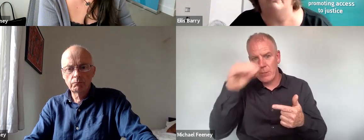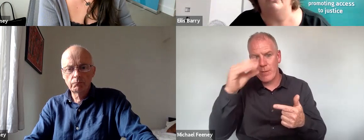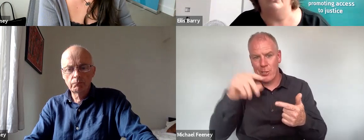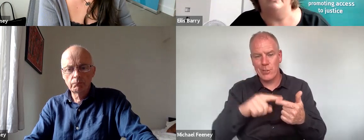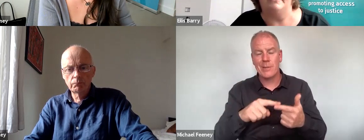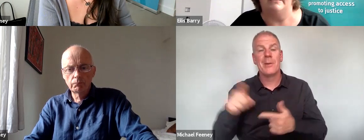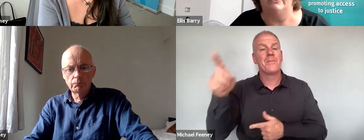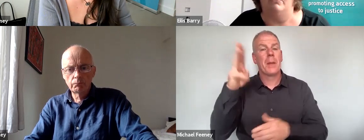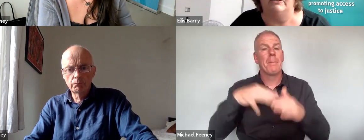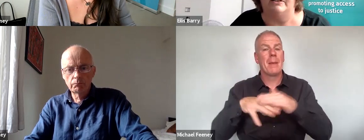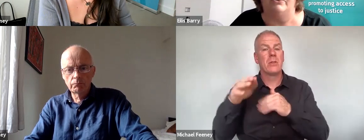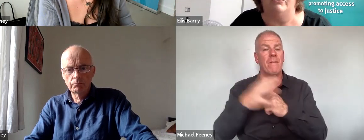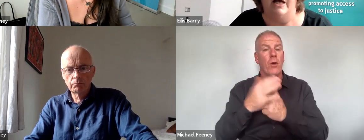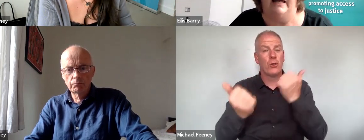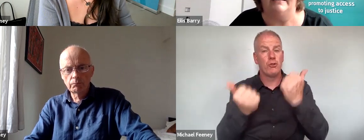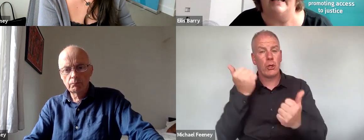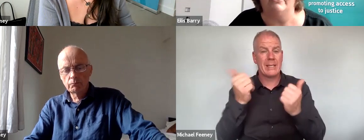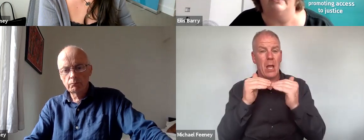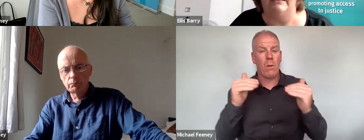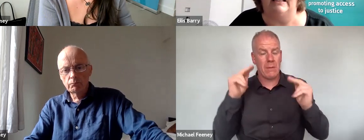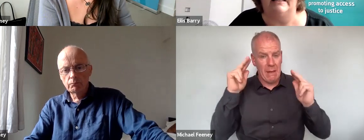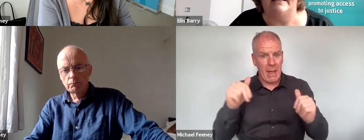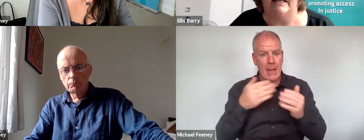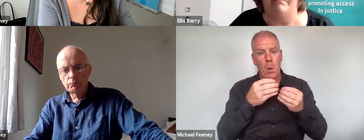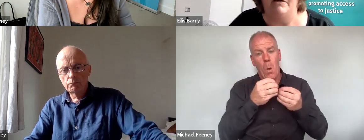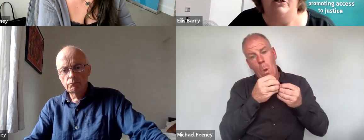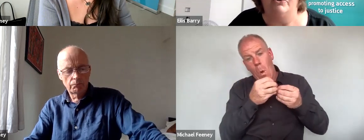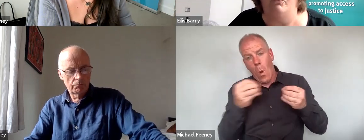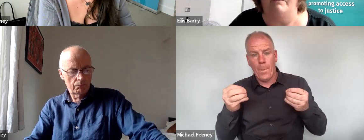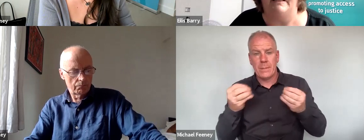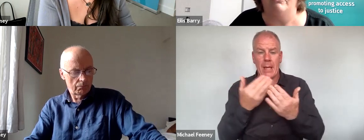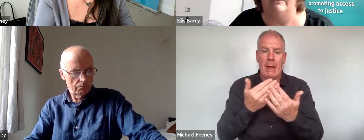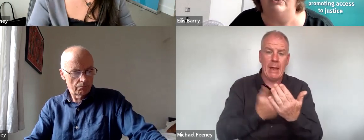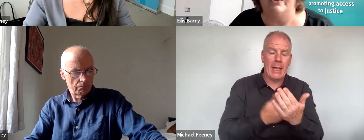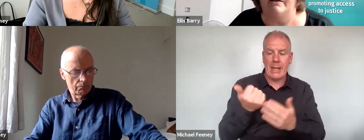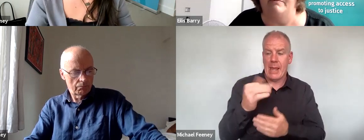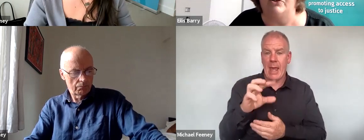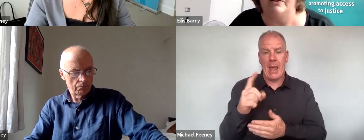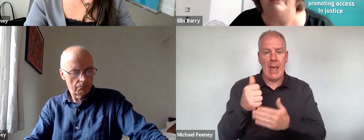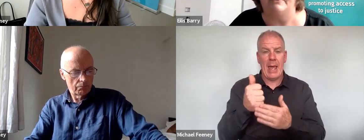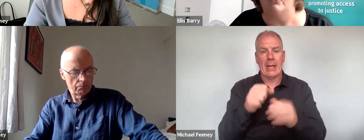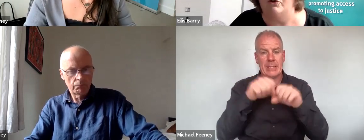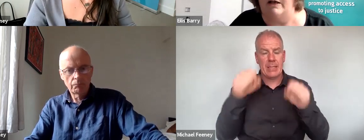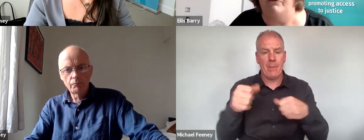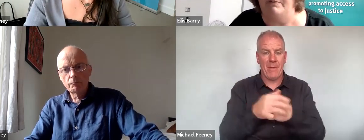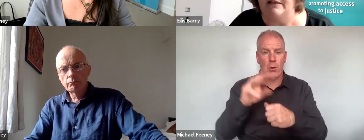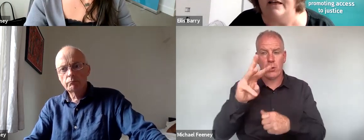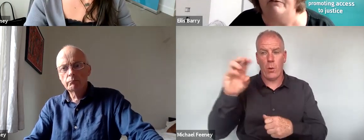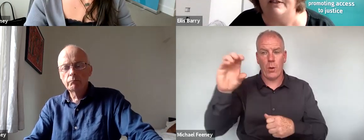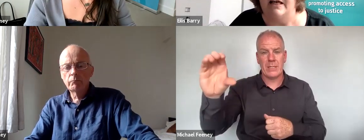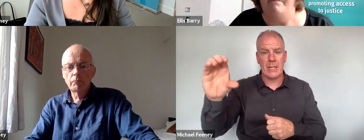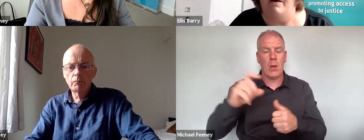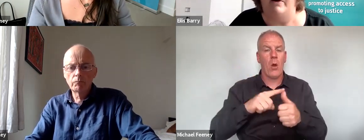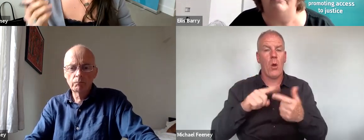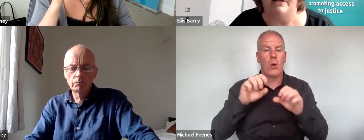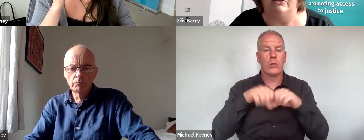to the Minister for Justice and Equality to extend the legal aid scheme to the Workplace Relations Commission and the Social Welfare Appeals